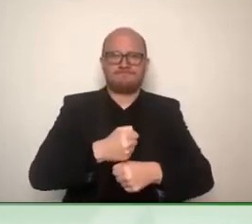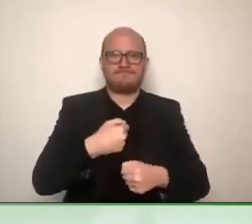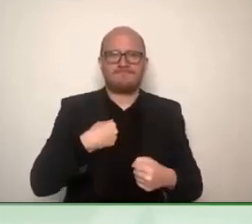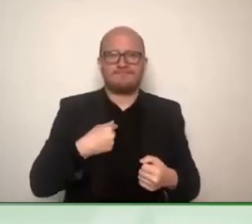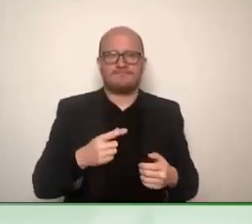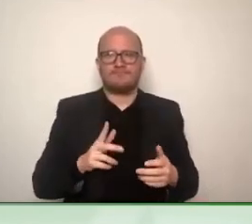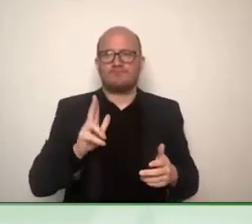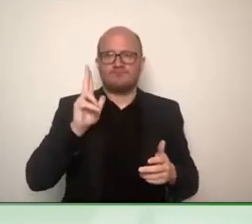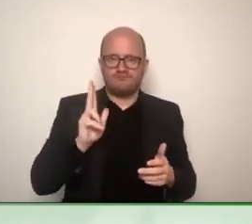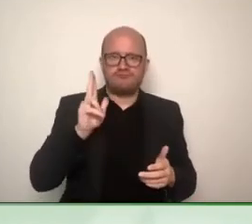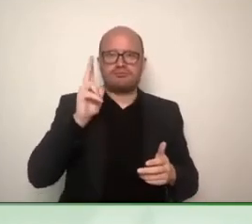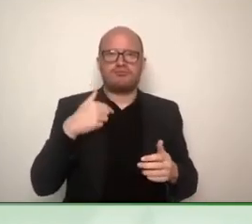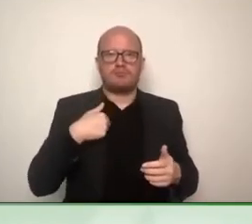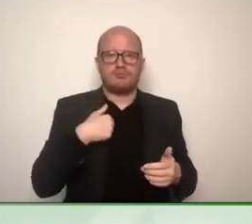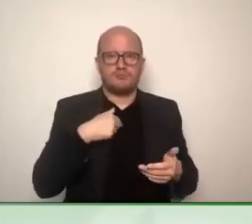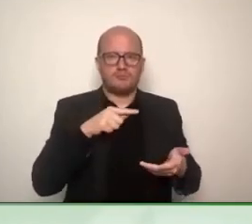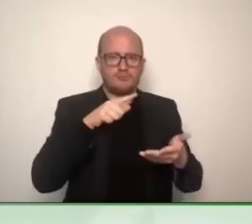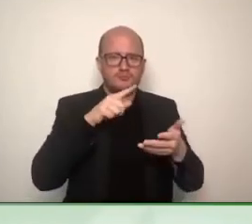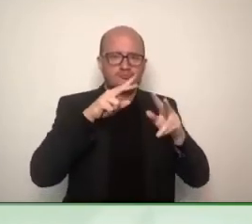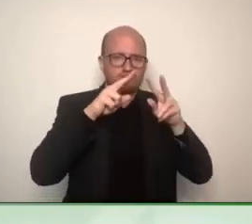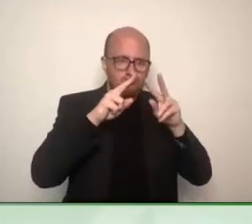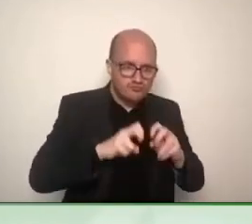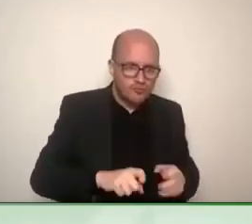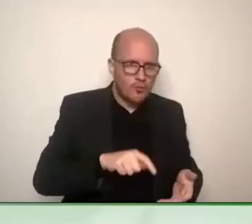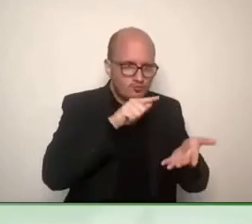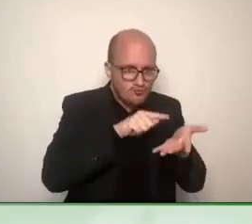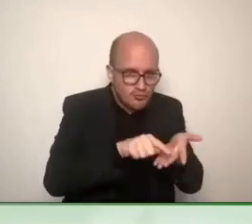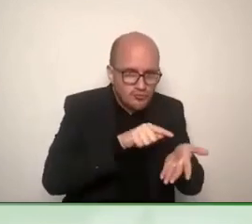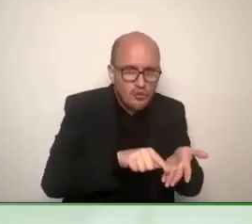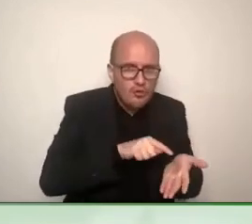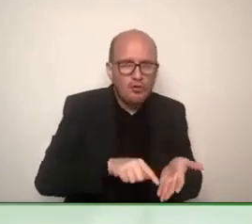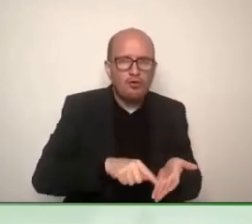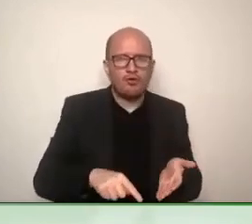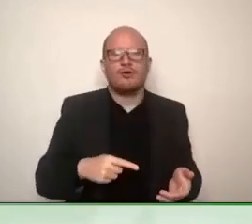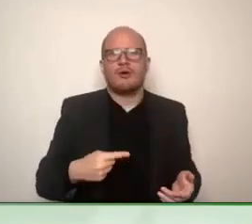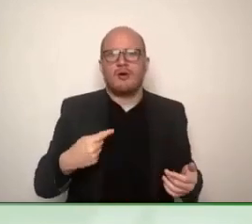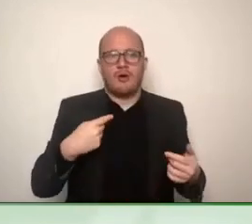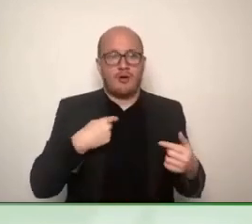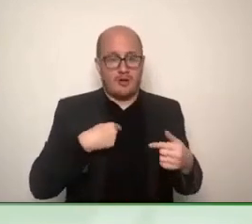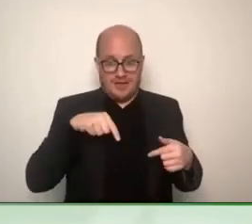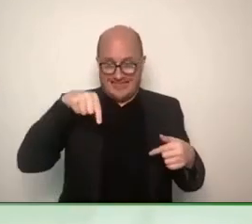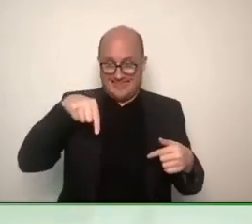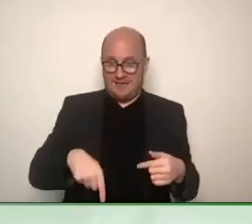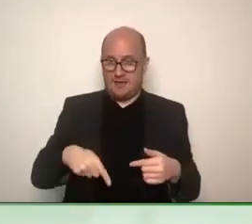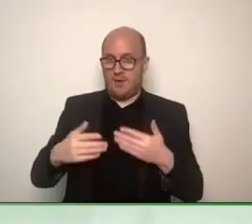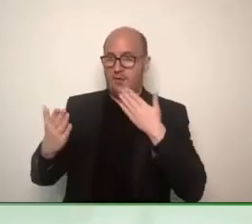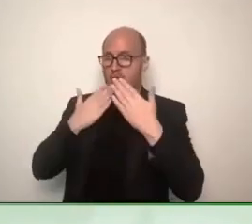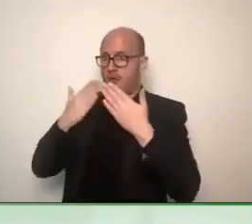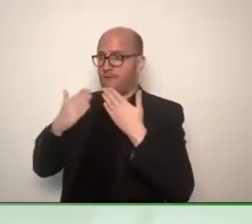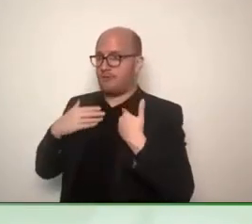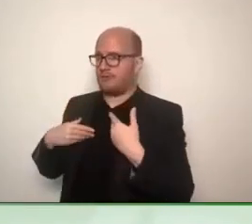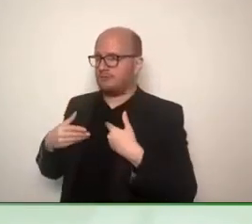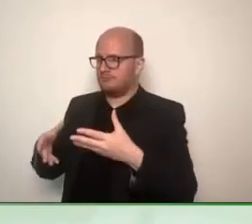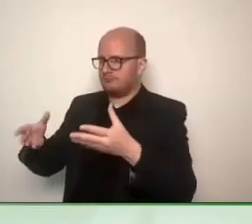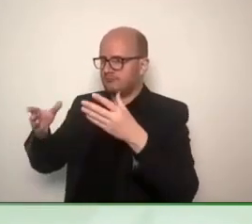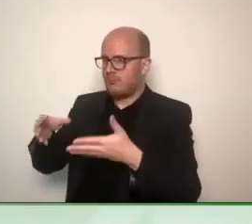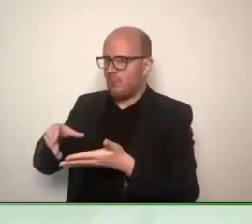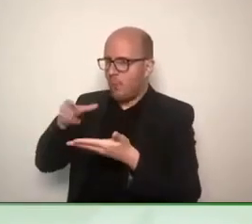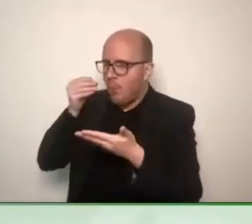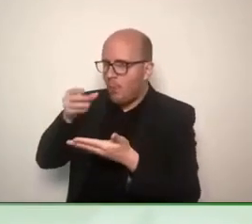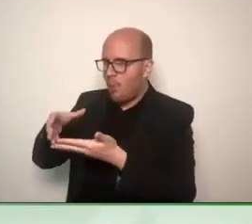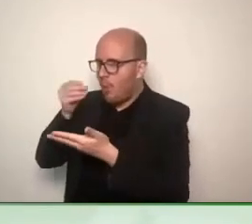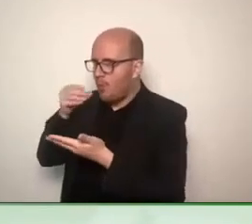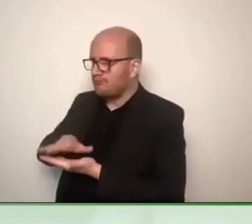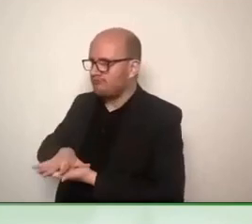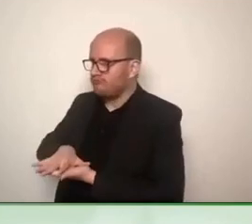home for that, but that is my personal mission here. That's wonderful, Luke. Then thank you very much for presenting to us the new